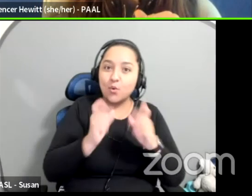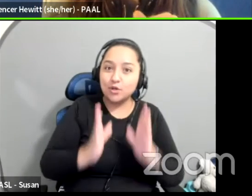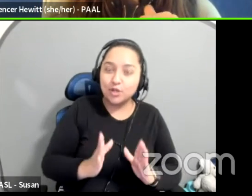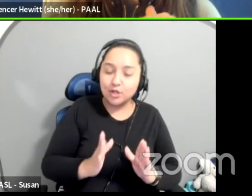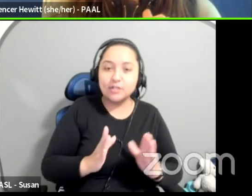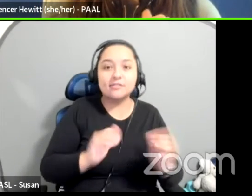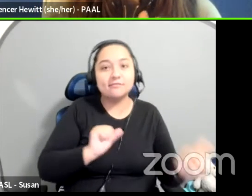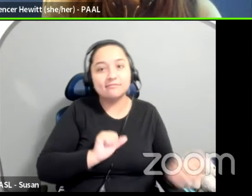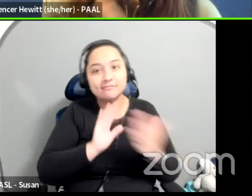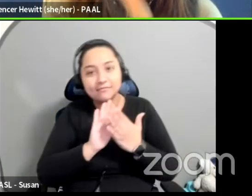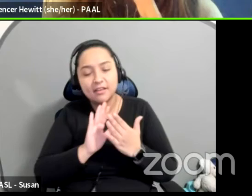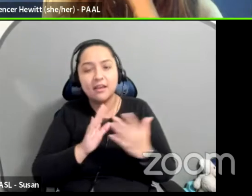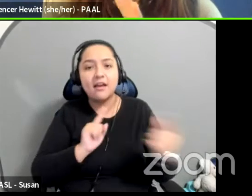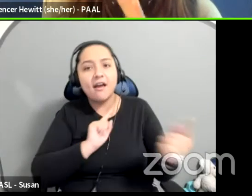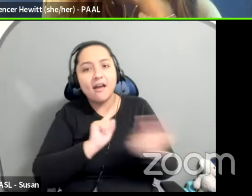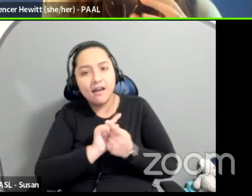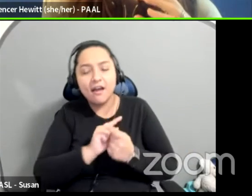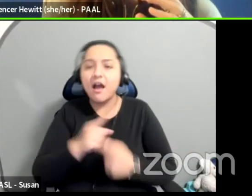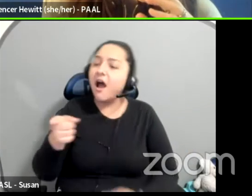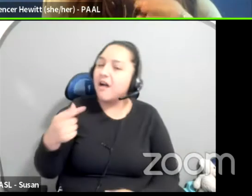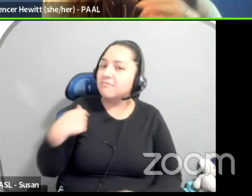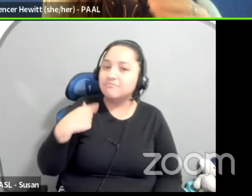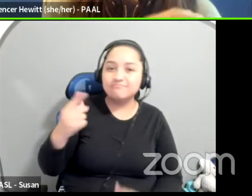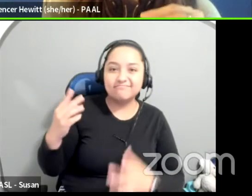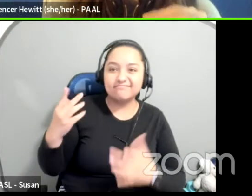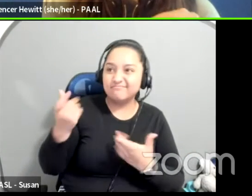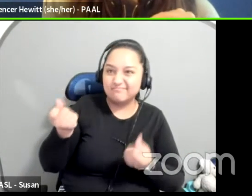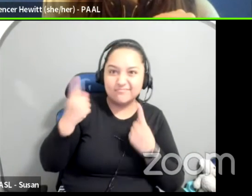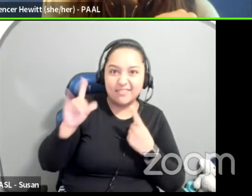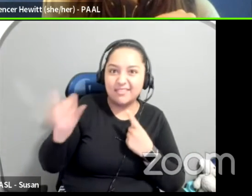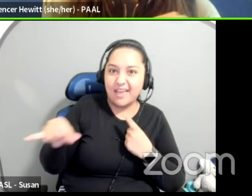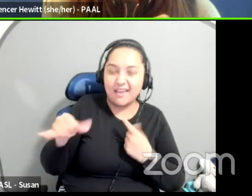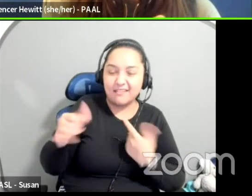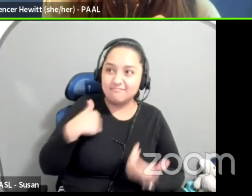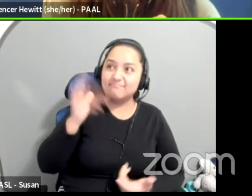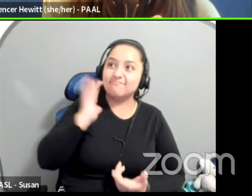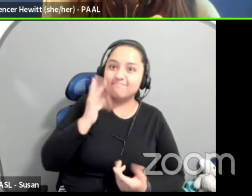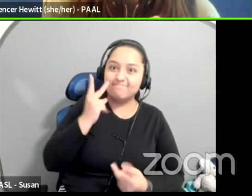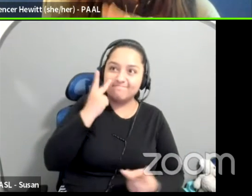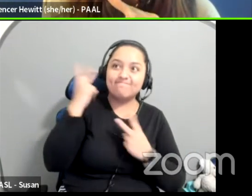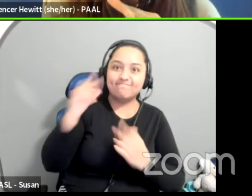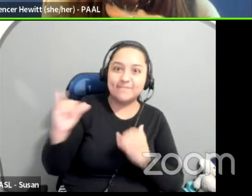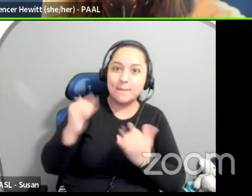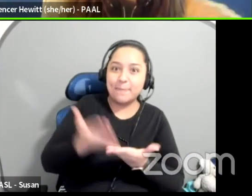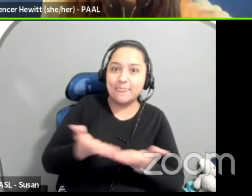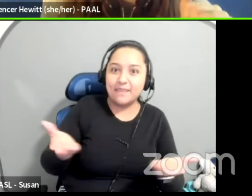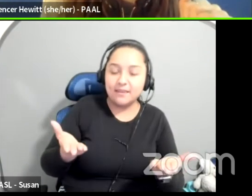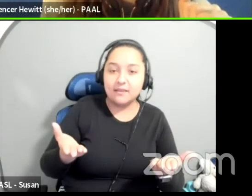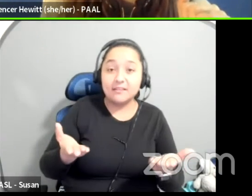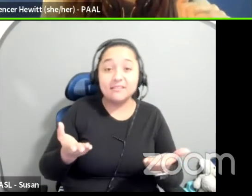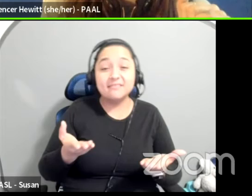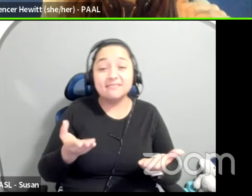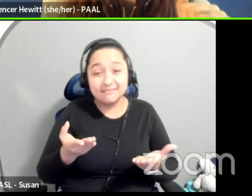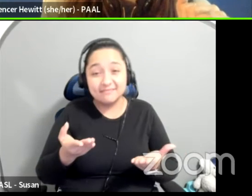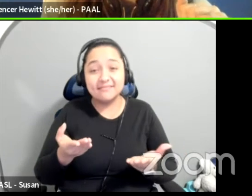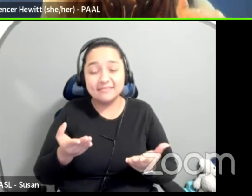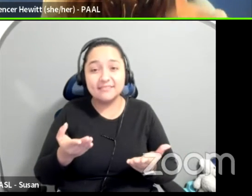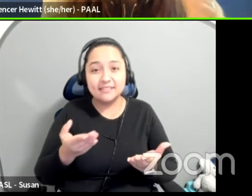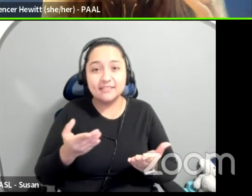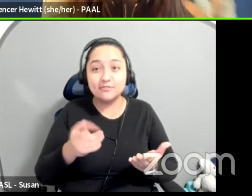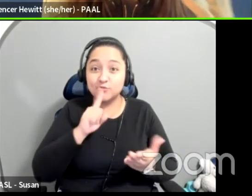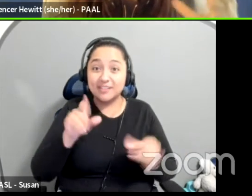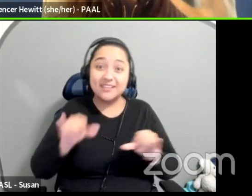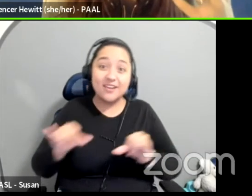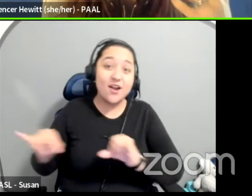law firm X, Y, Z, and we realized, ah, this is a shared experience that actually our country is terrible about talking about anyway.